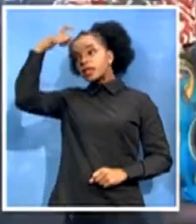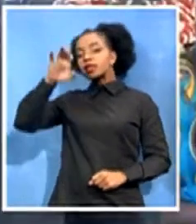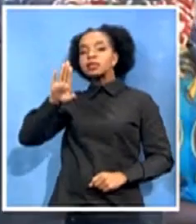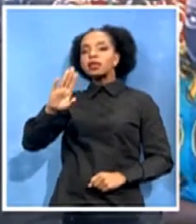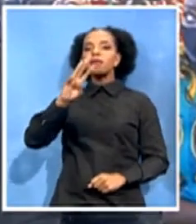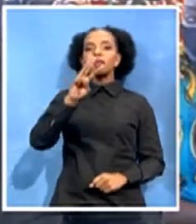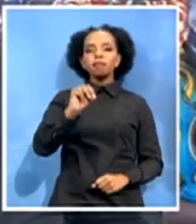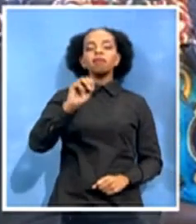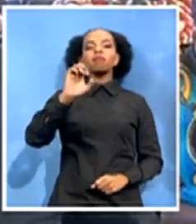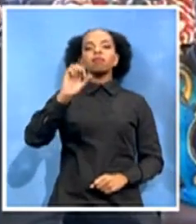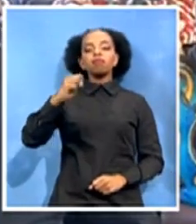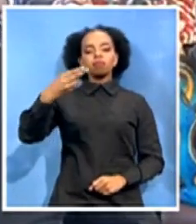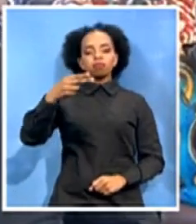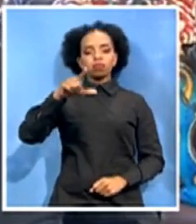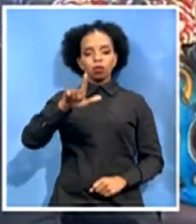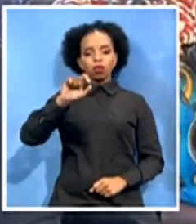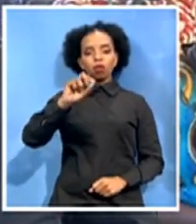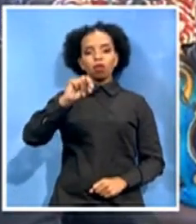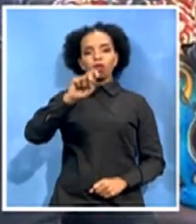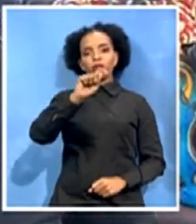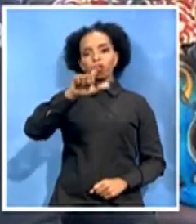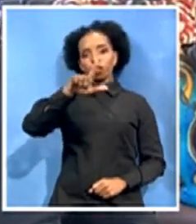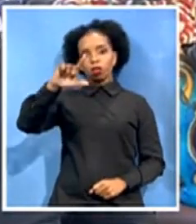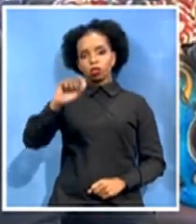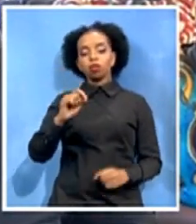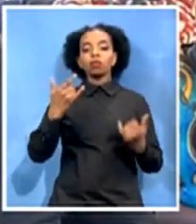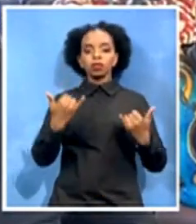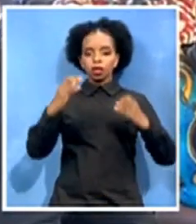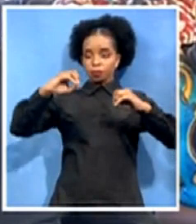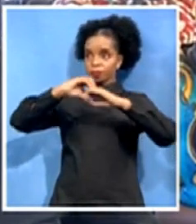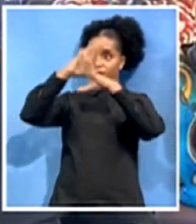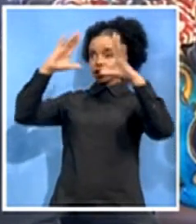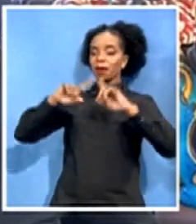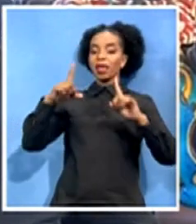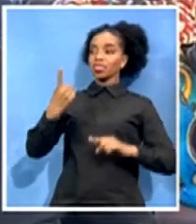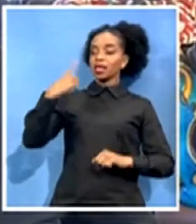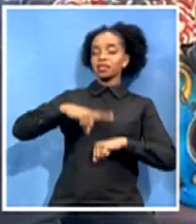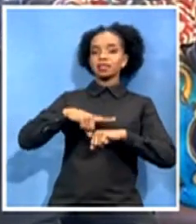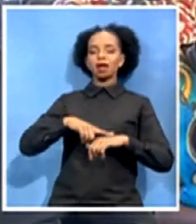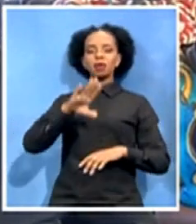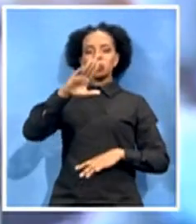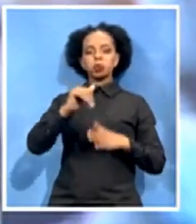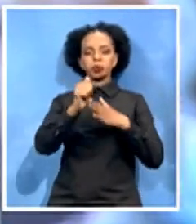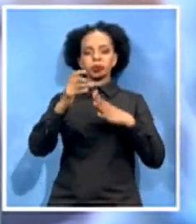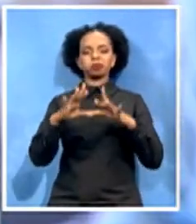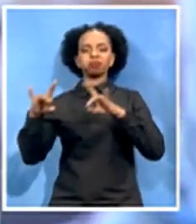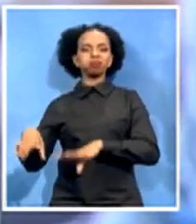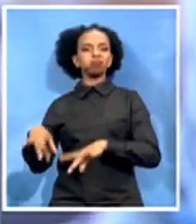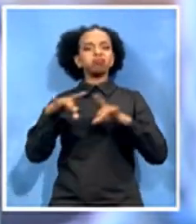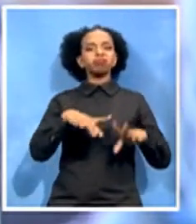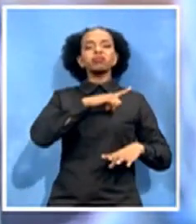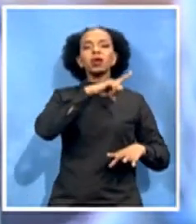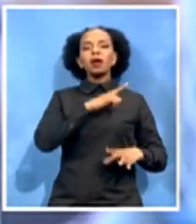But back then the brave leaders struggled because they did not have complete support by the people. Unfortunately